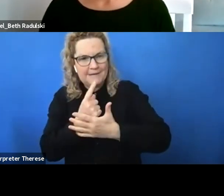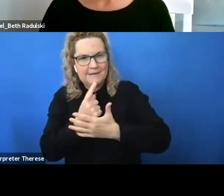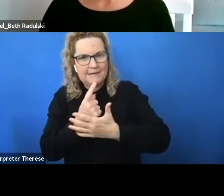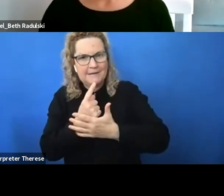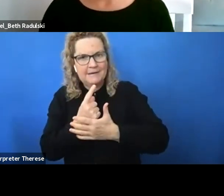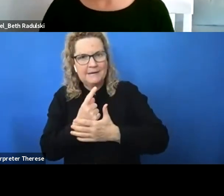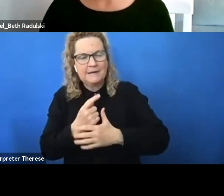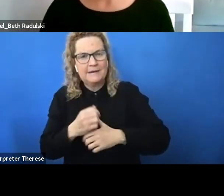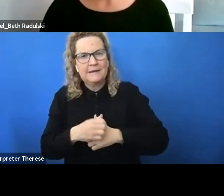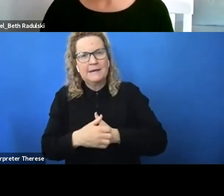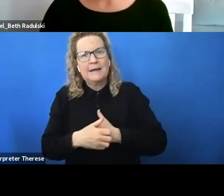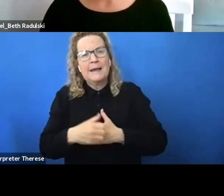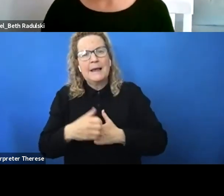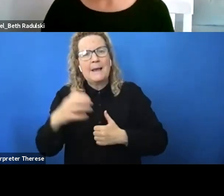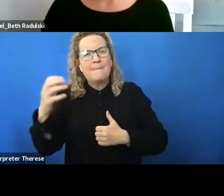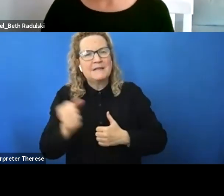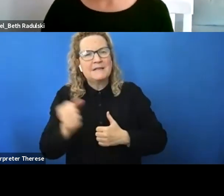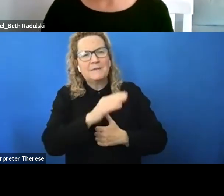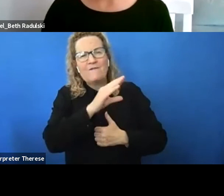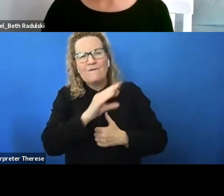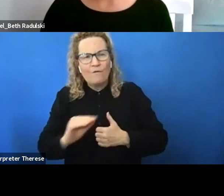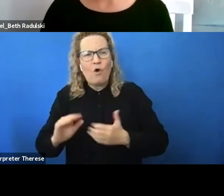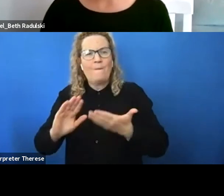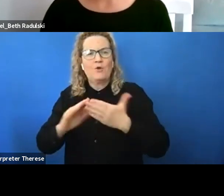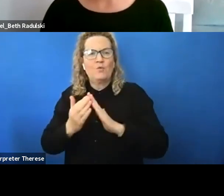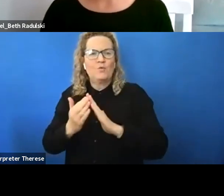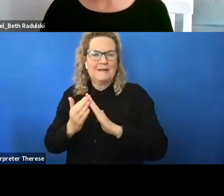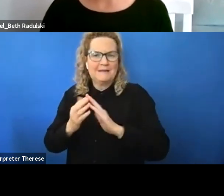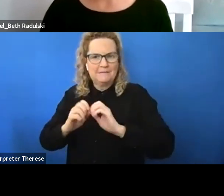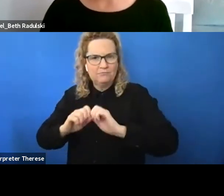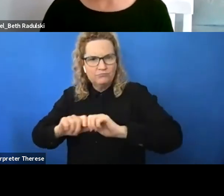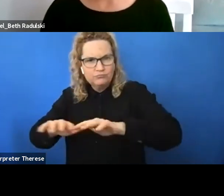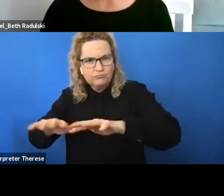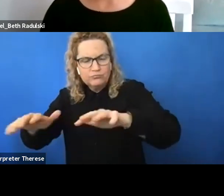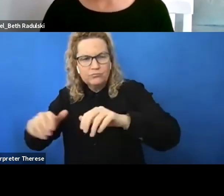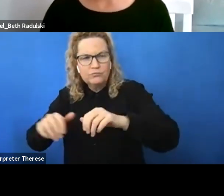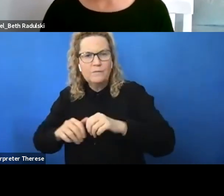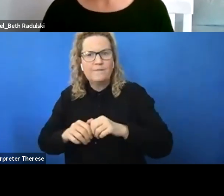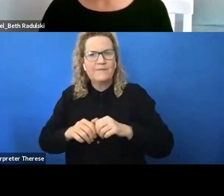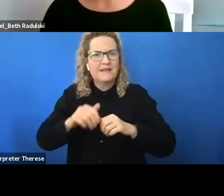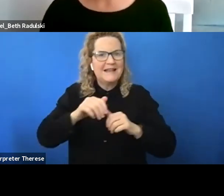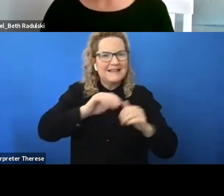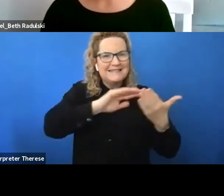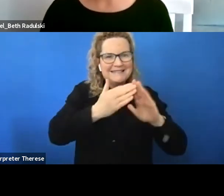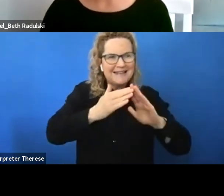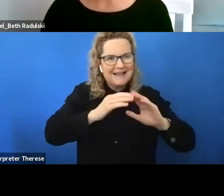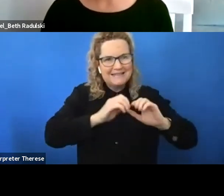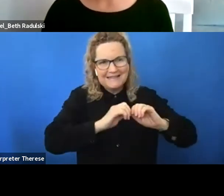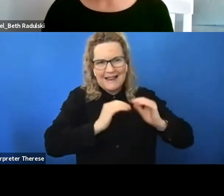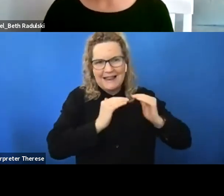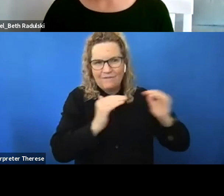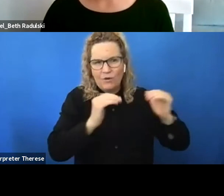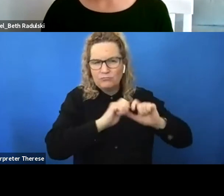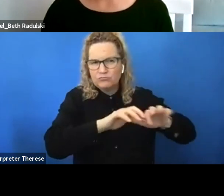a community and a societal based level um